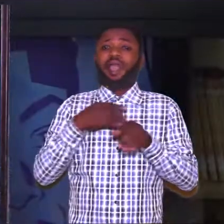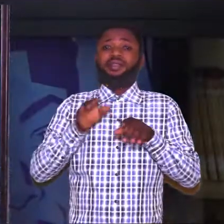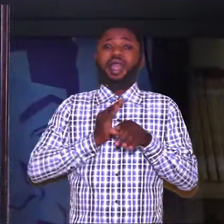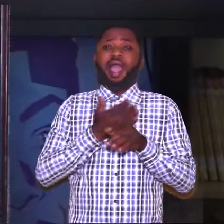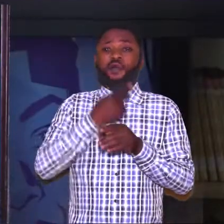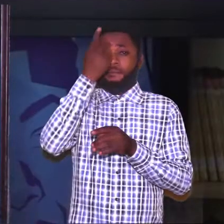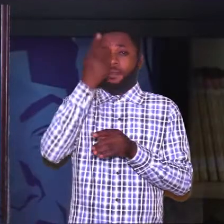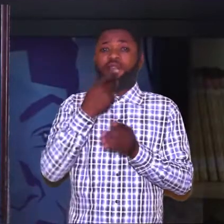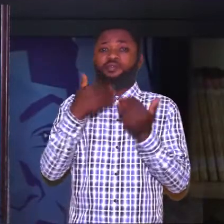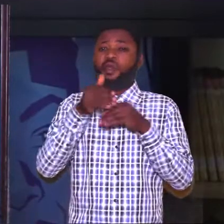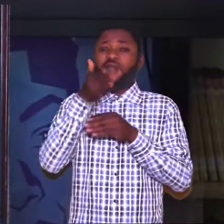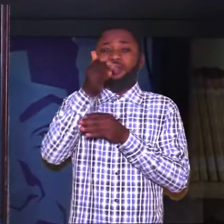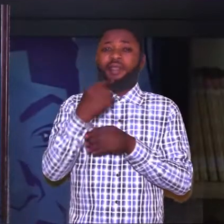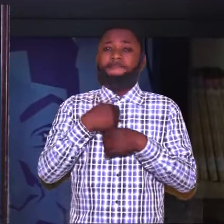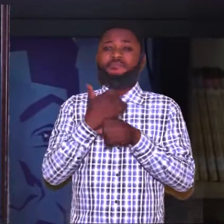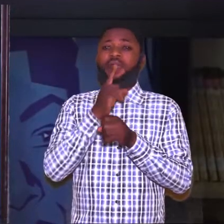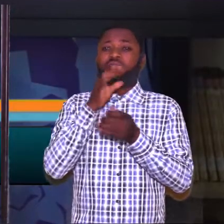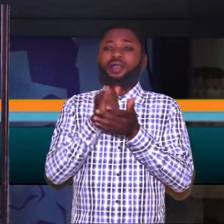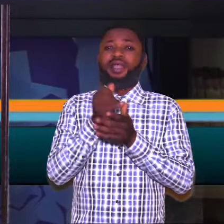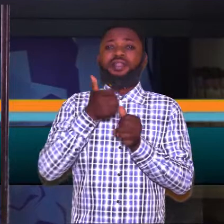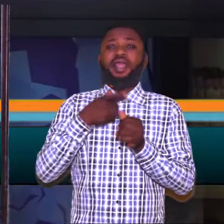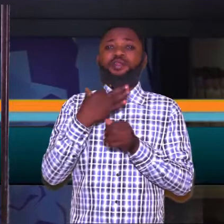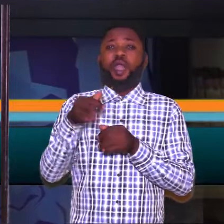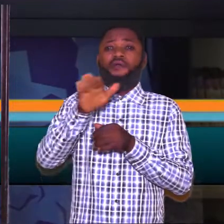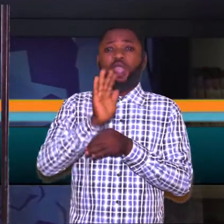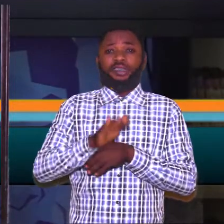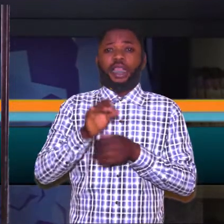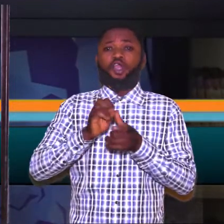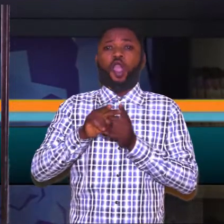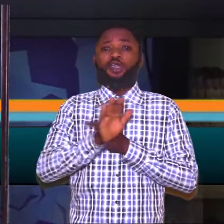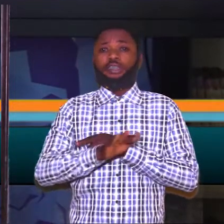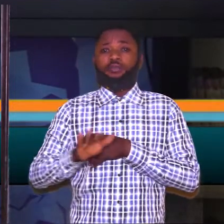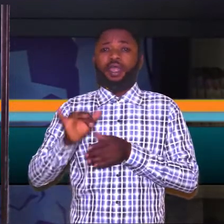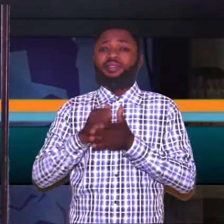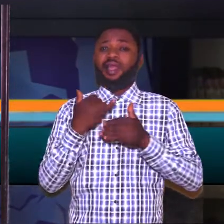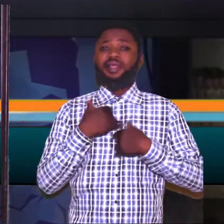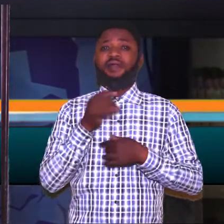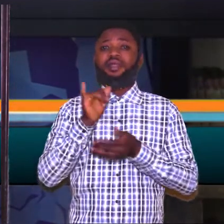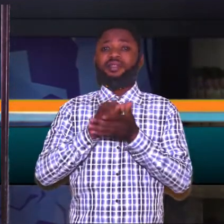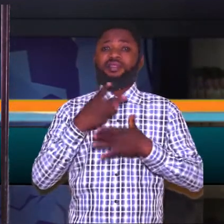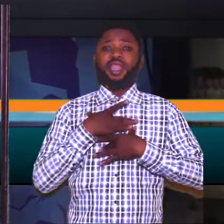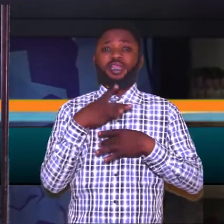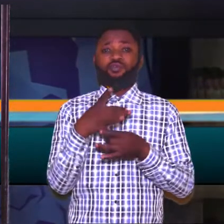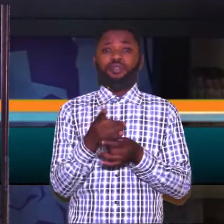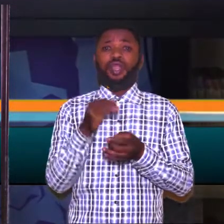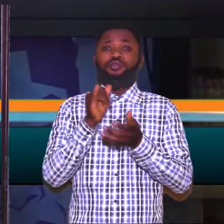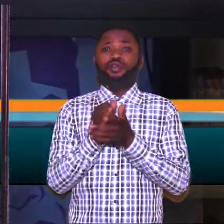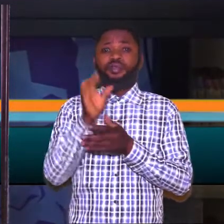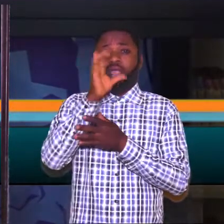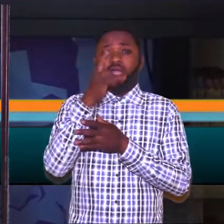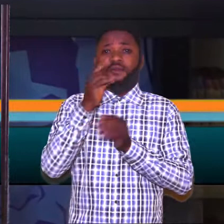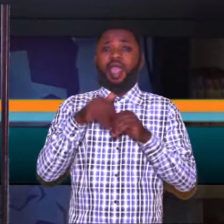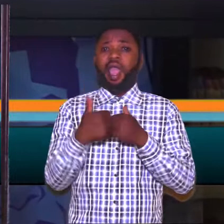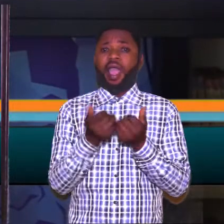and as a parent over there. Please ensure that any of your child or your children that have that interest, just